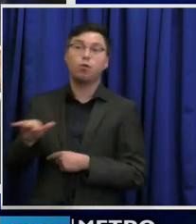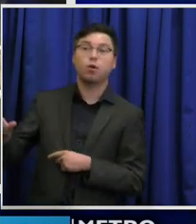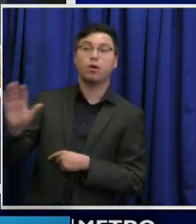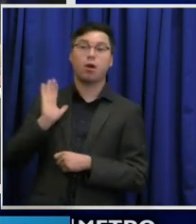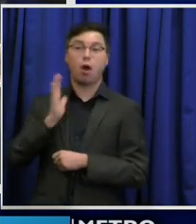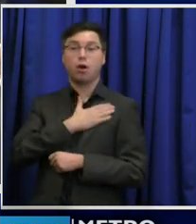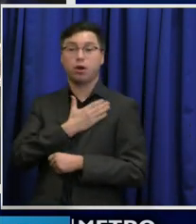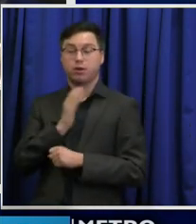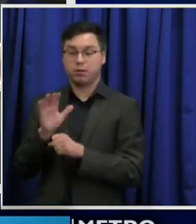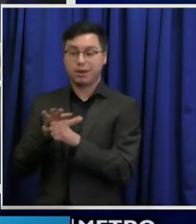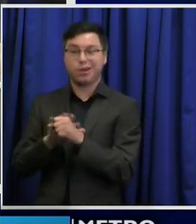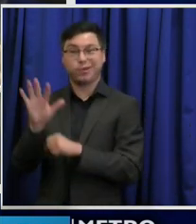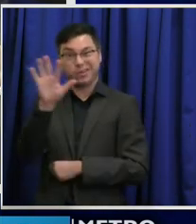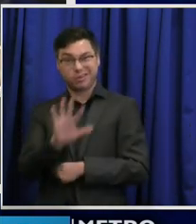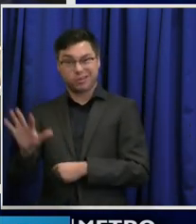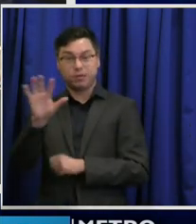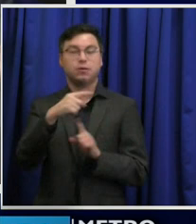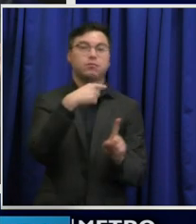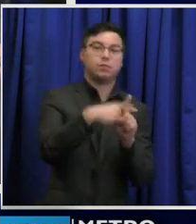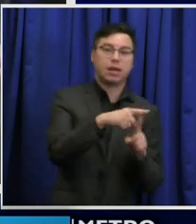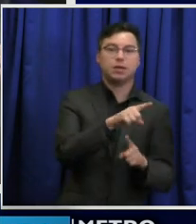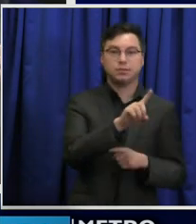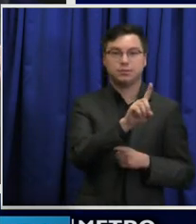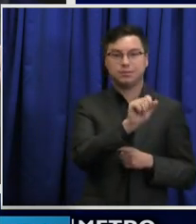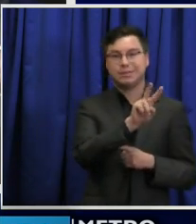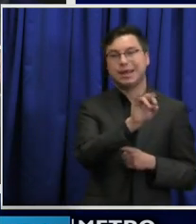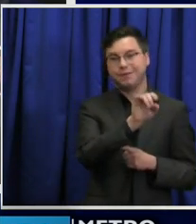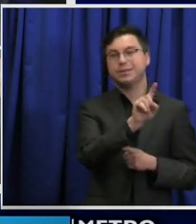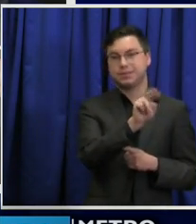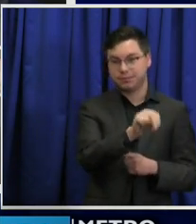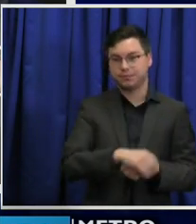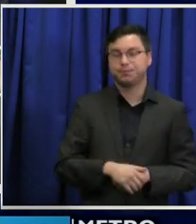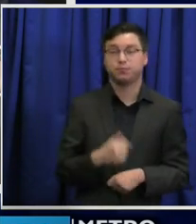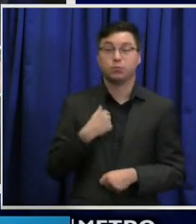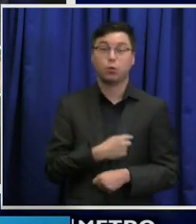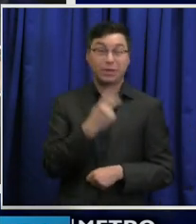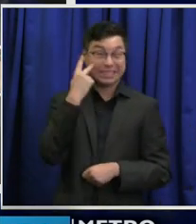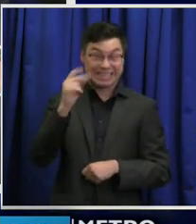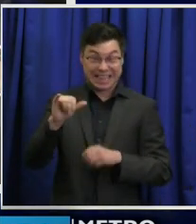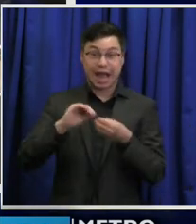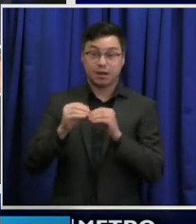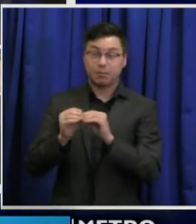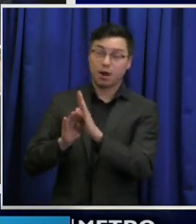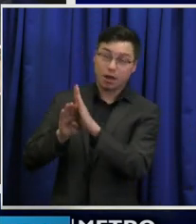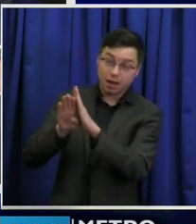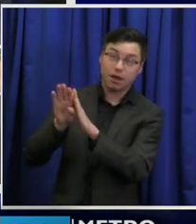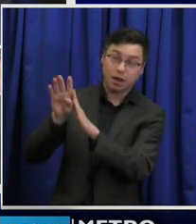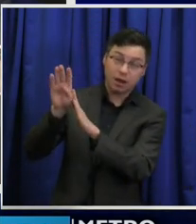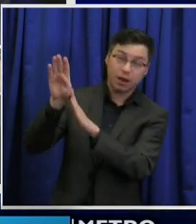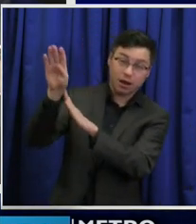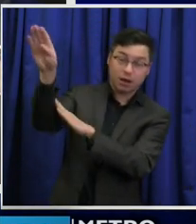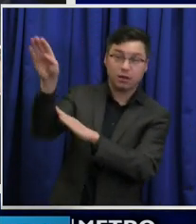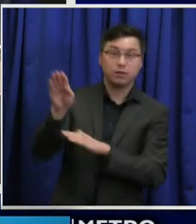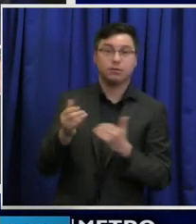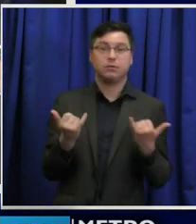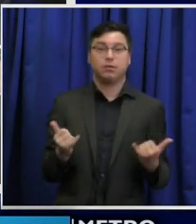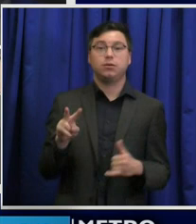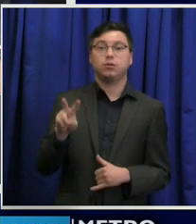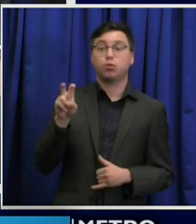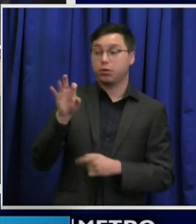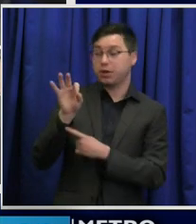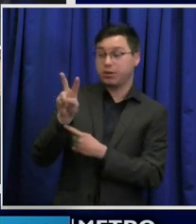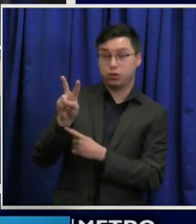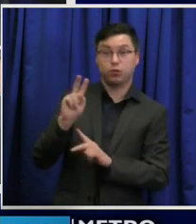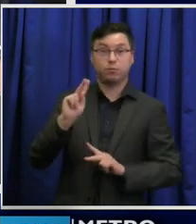region. Now, we continue to see hospitalizations continue to go up. In fact, today, there are 292 individuals